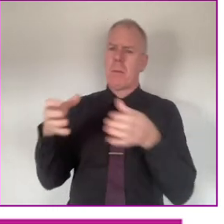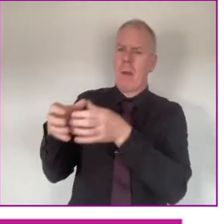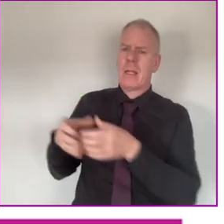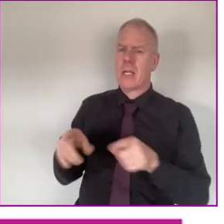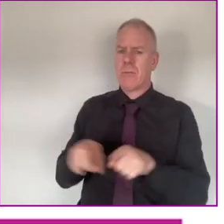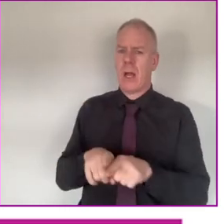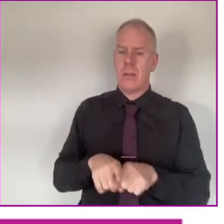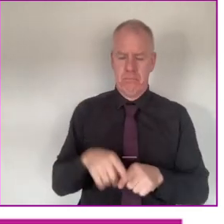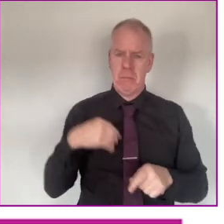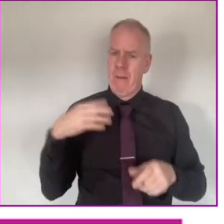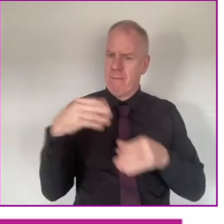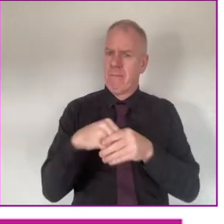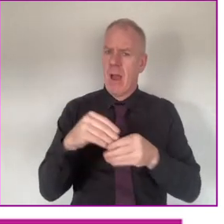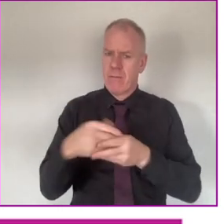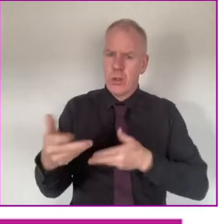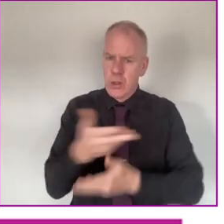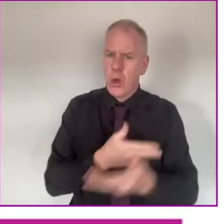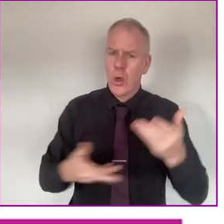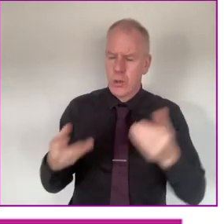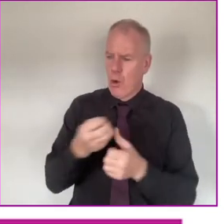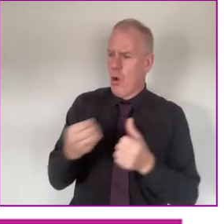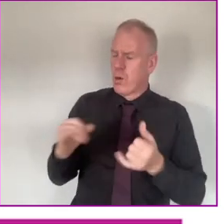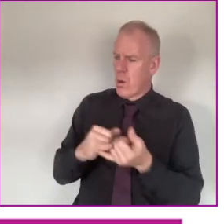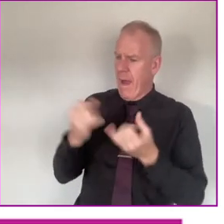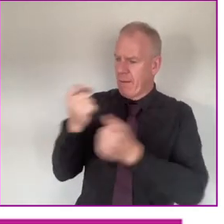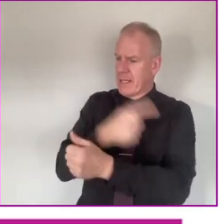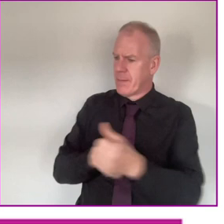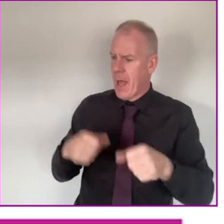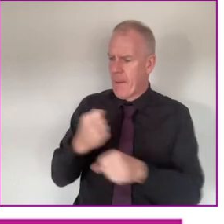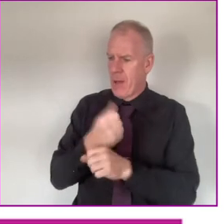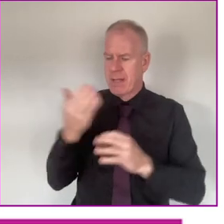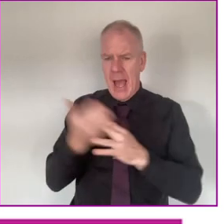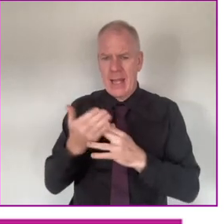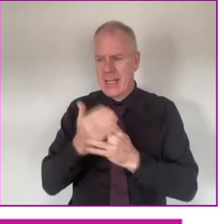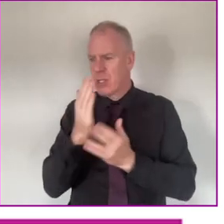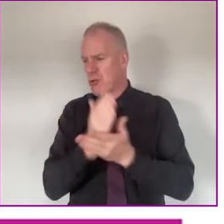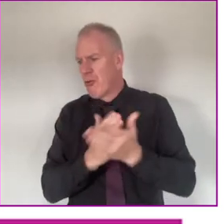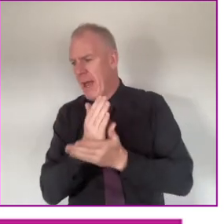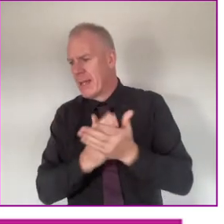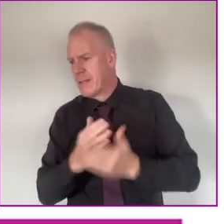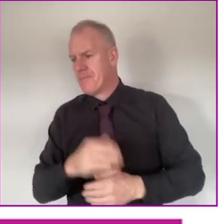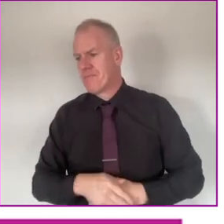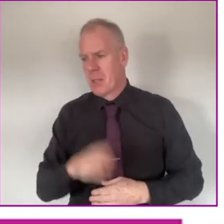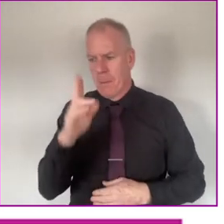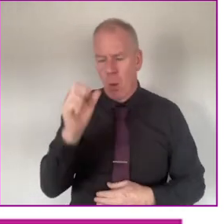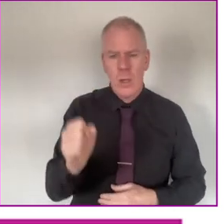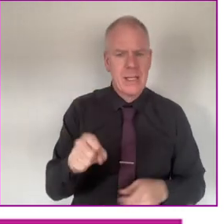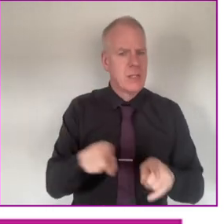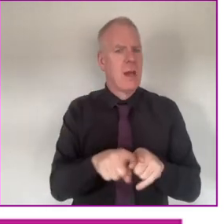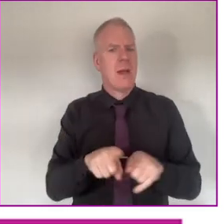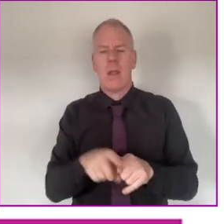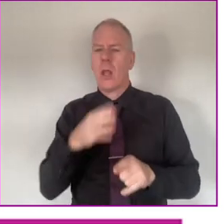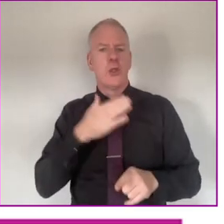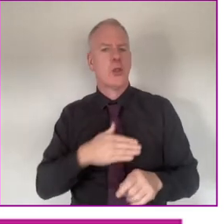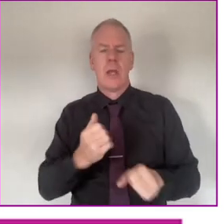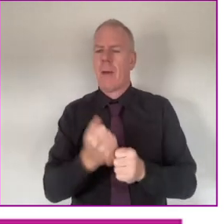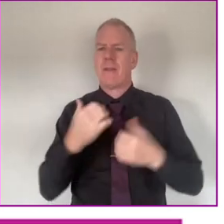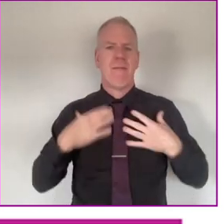about different things. And tweet at other public bodies. And I had been involved in discussions with other people with disabilities about access to trains. And buses